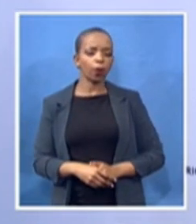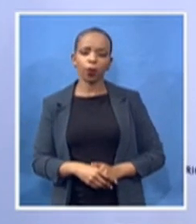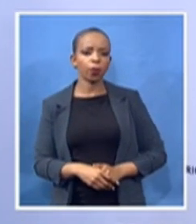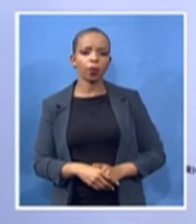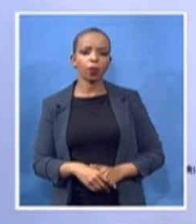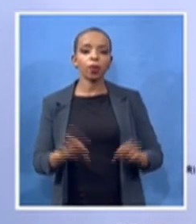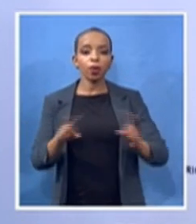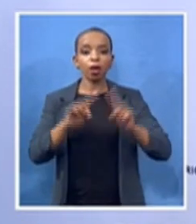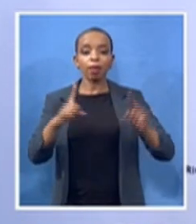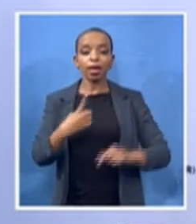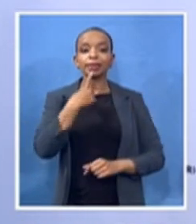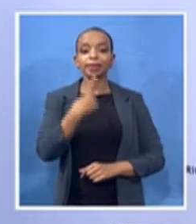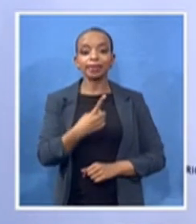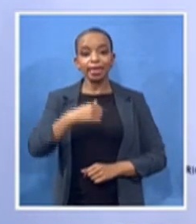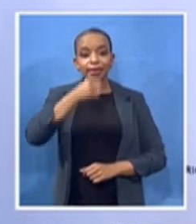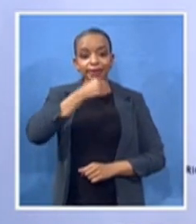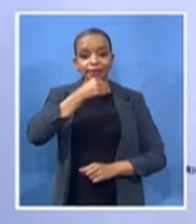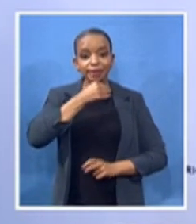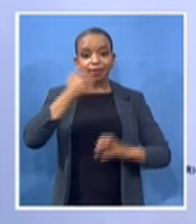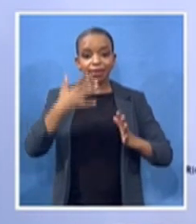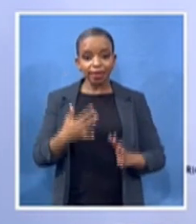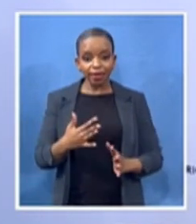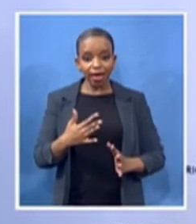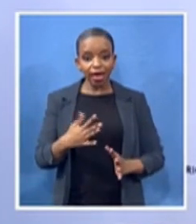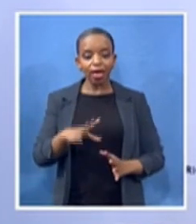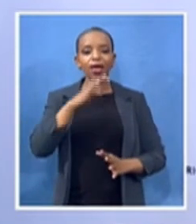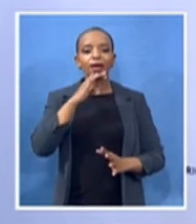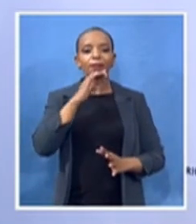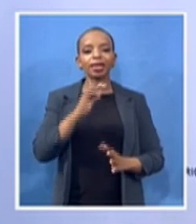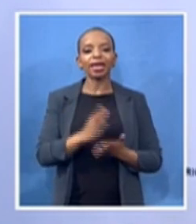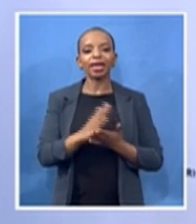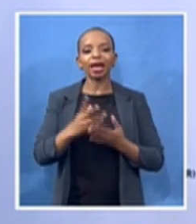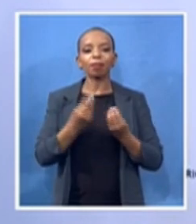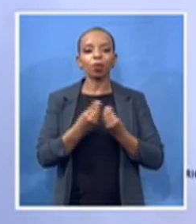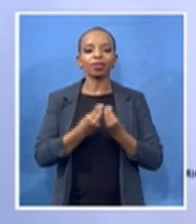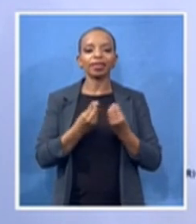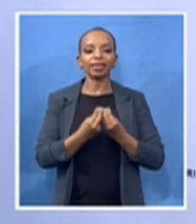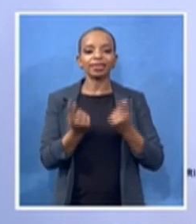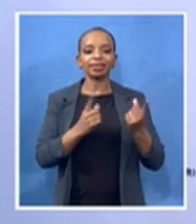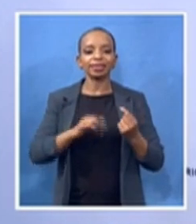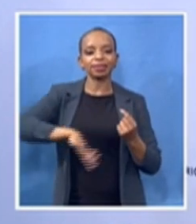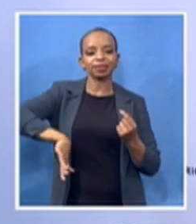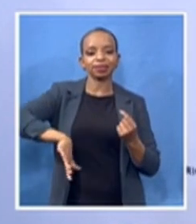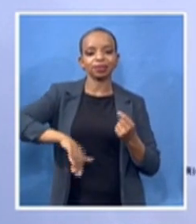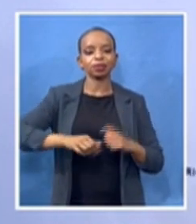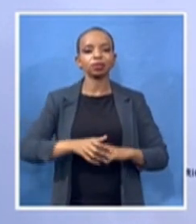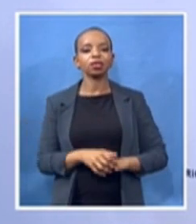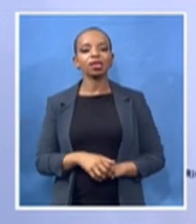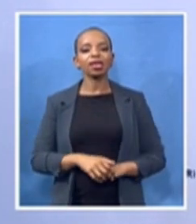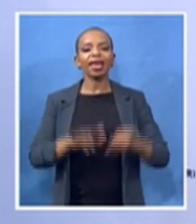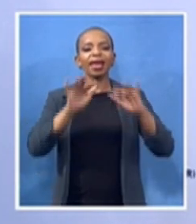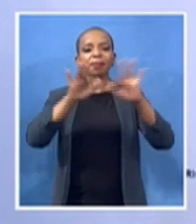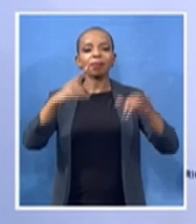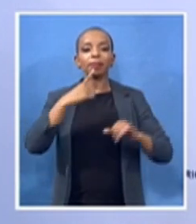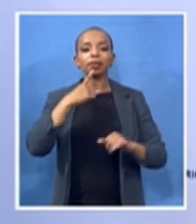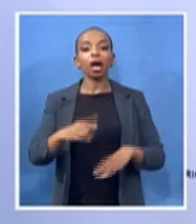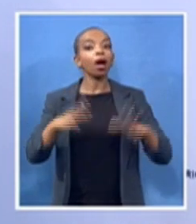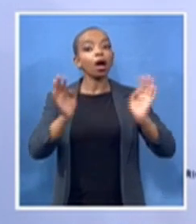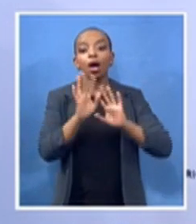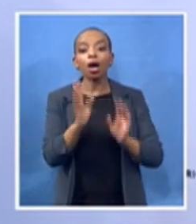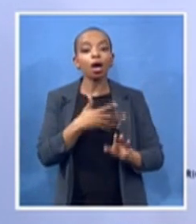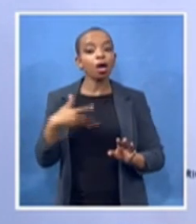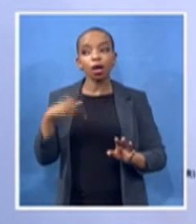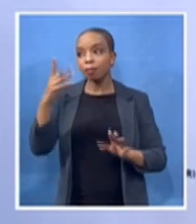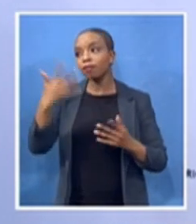People say she was called by the Queen to sing for the Queen when they were in England. And